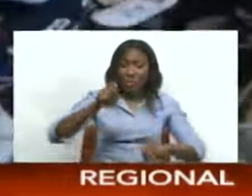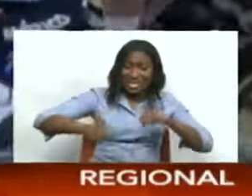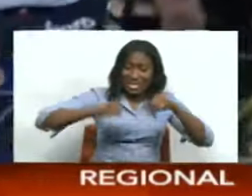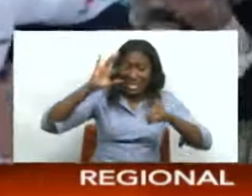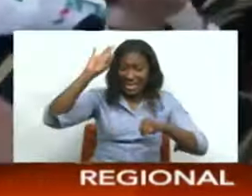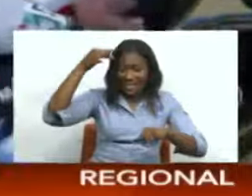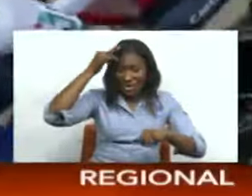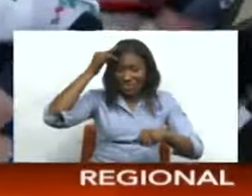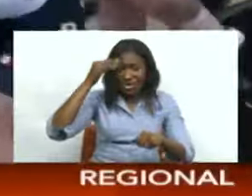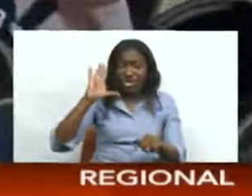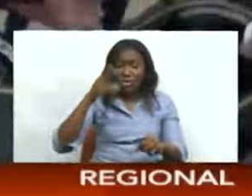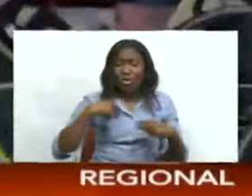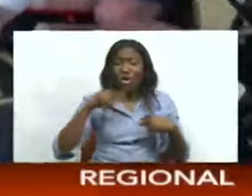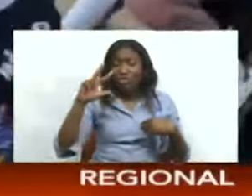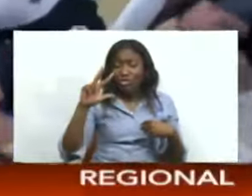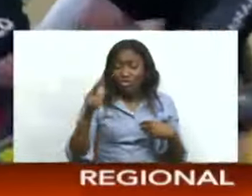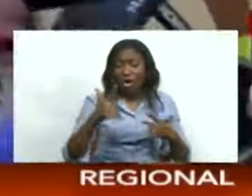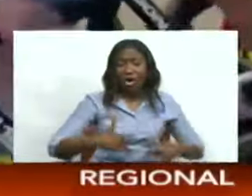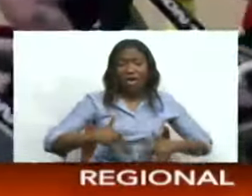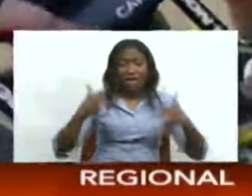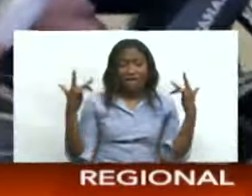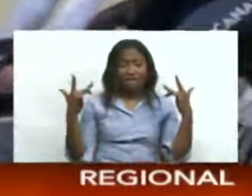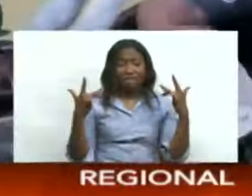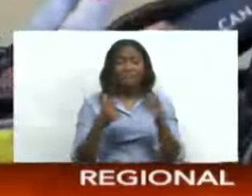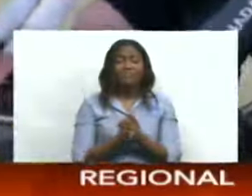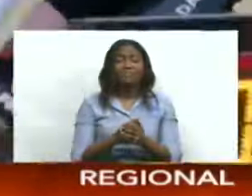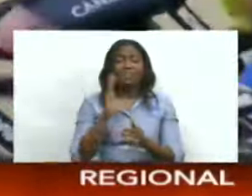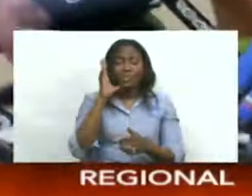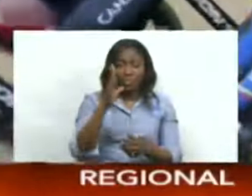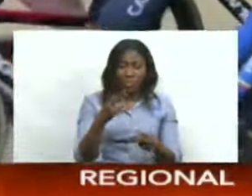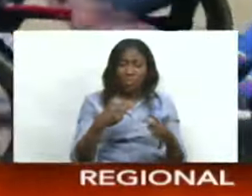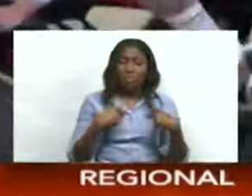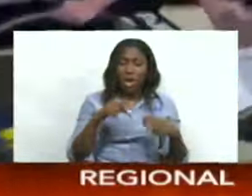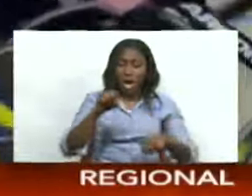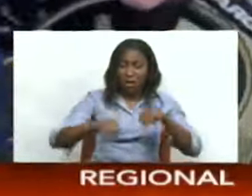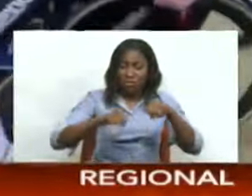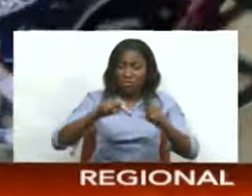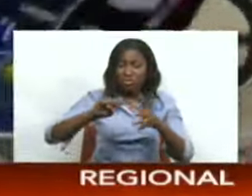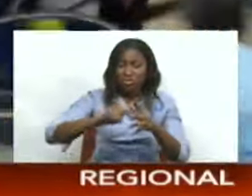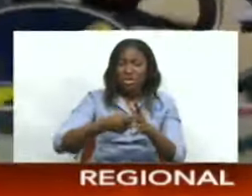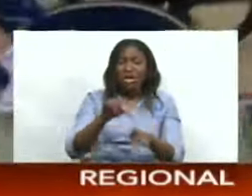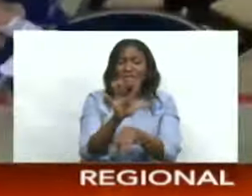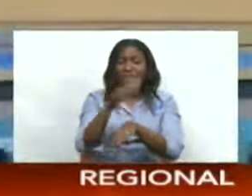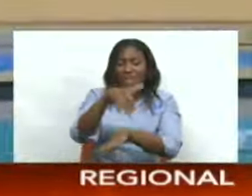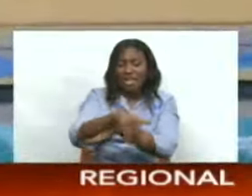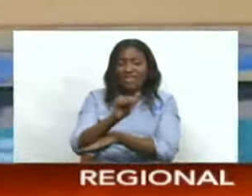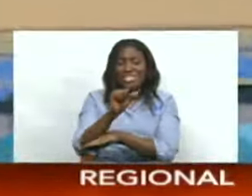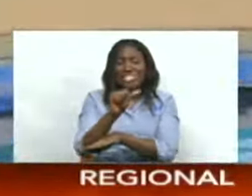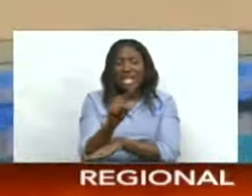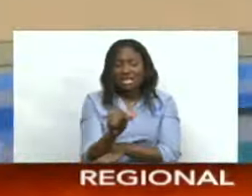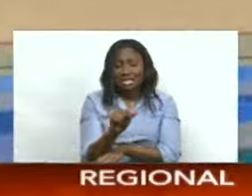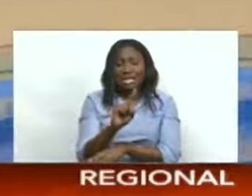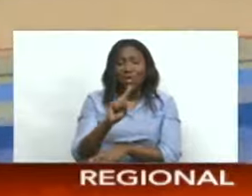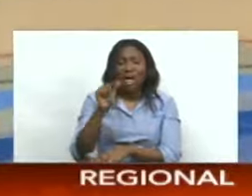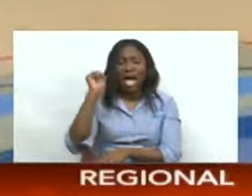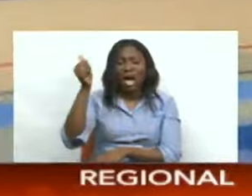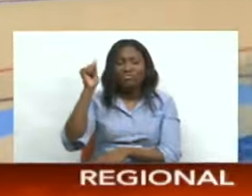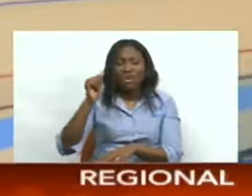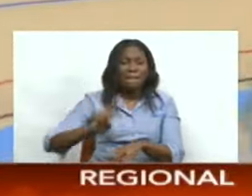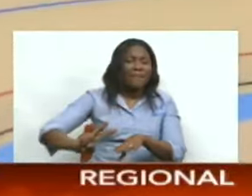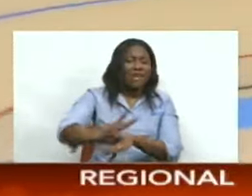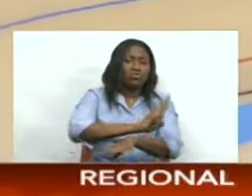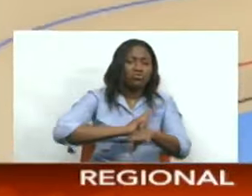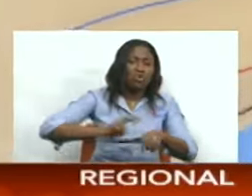Federation's third Keep It Fit event, hosted by the Madonna Wheelers, pedals off from 5pm on Saturday at the Arima Velodrome.